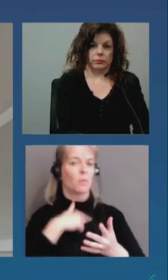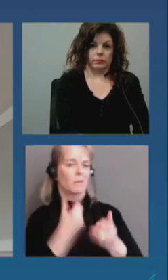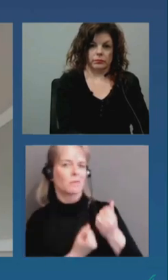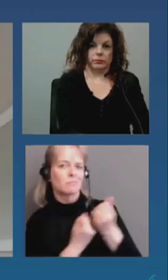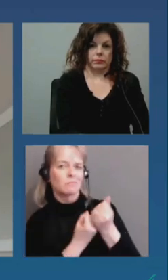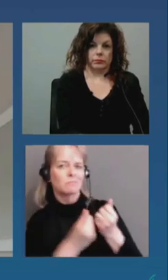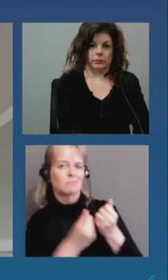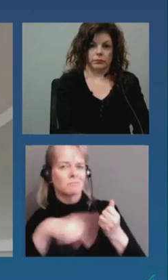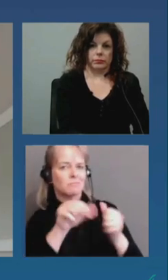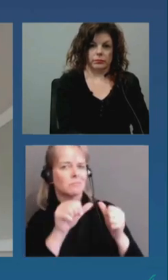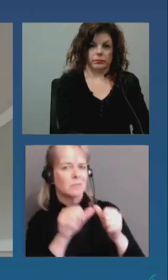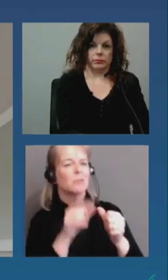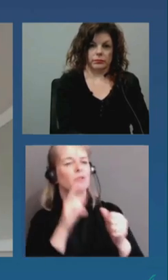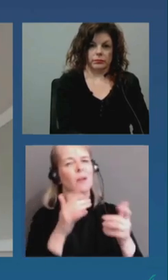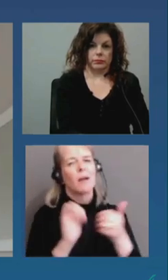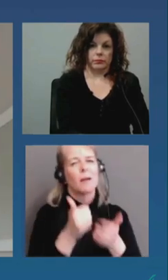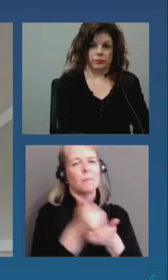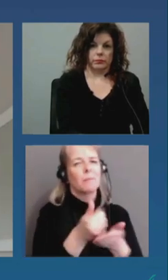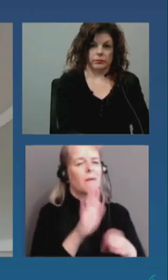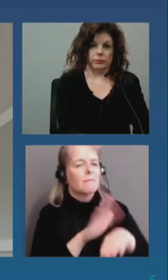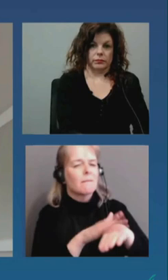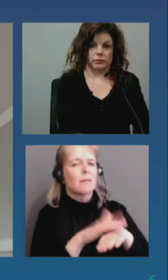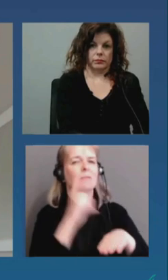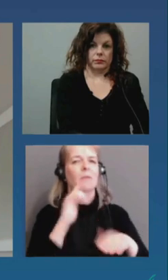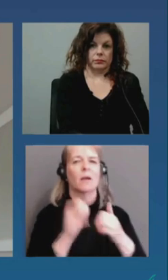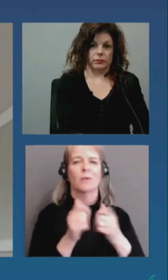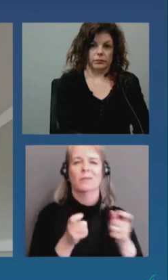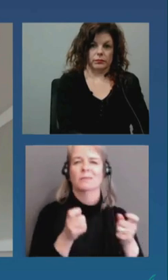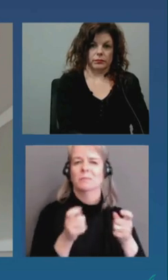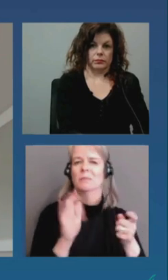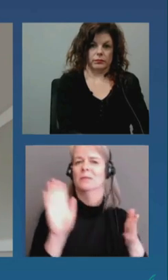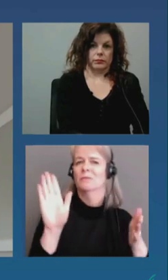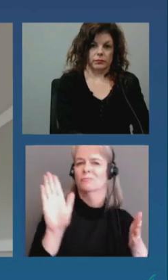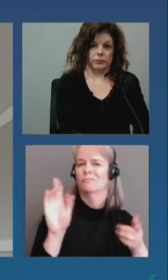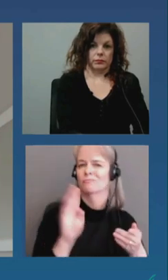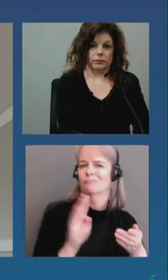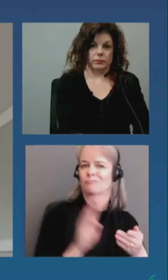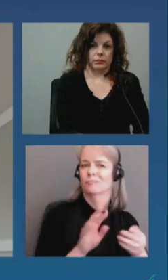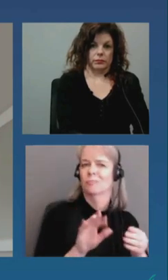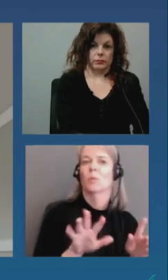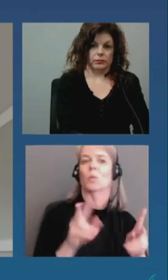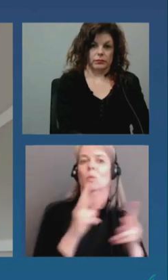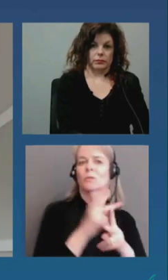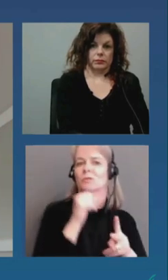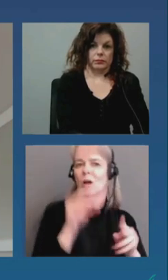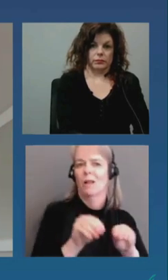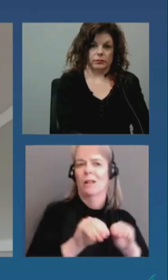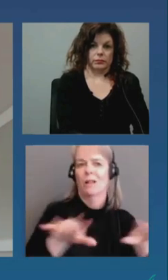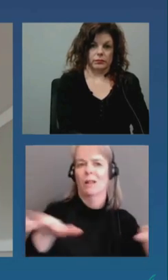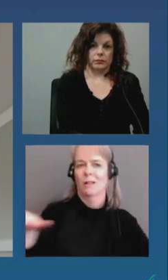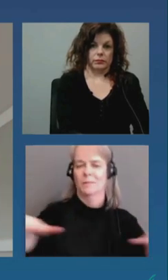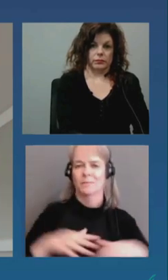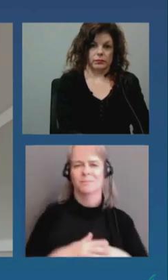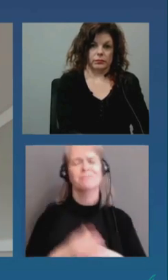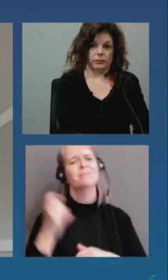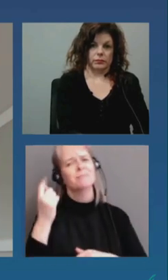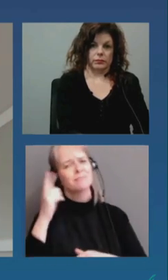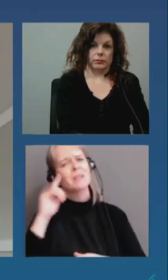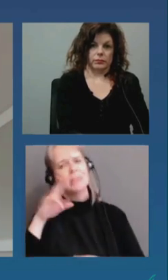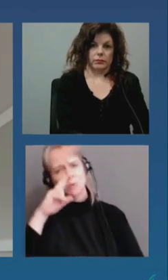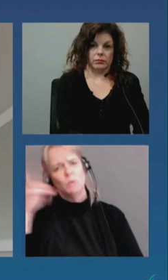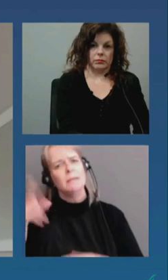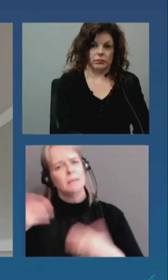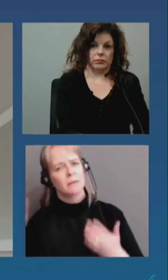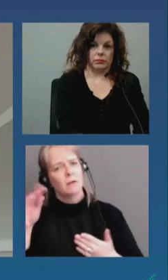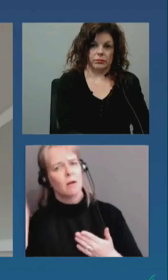further transmission is prevented. Our situation in Ottawa is unique. We're not seeing the same trends of workplace transmission